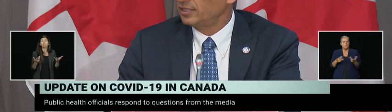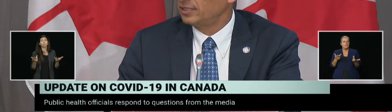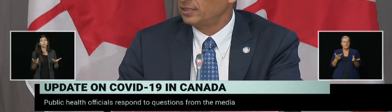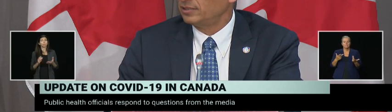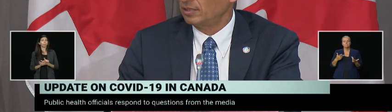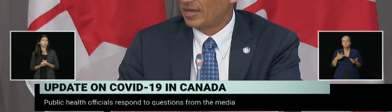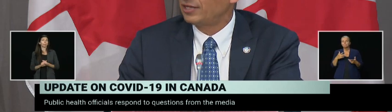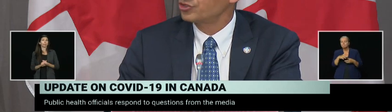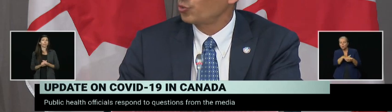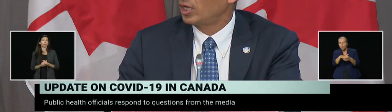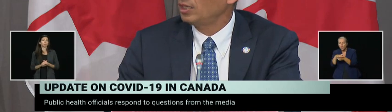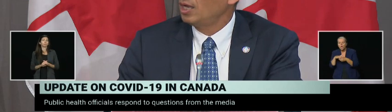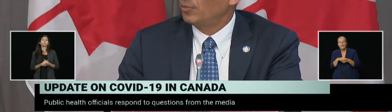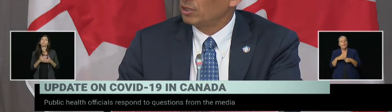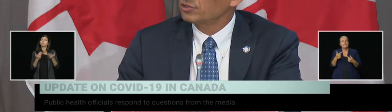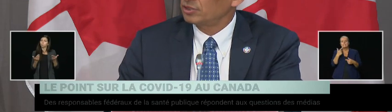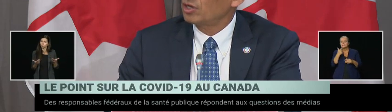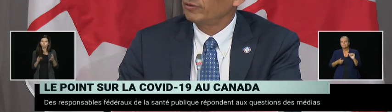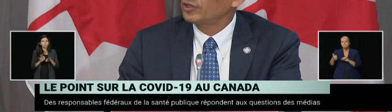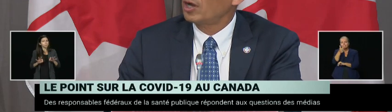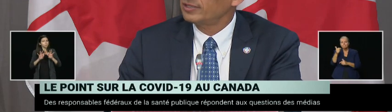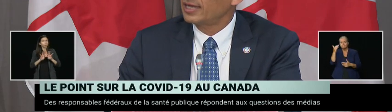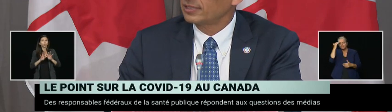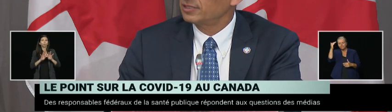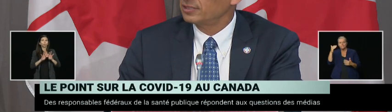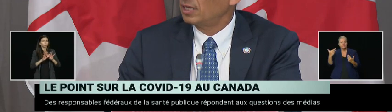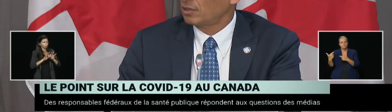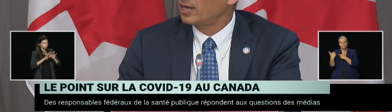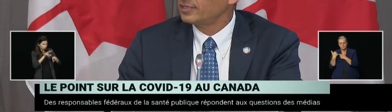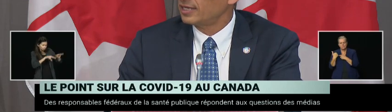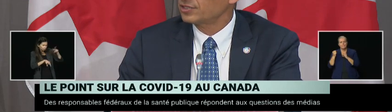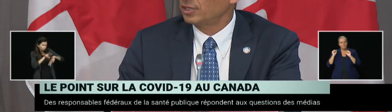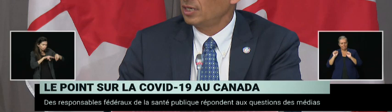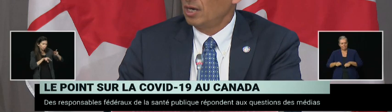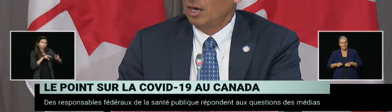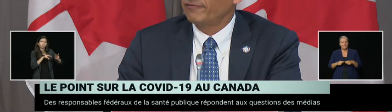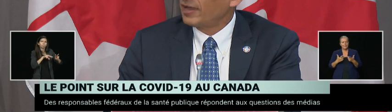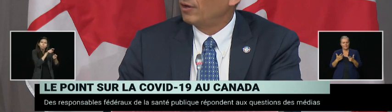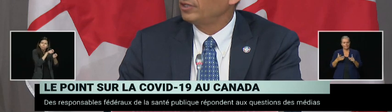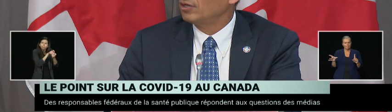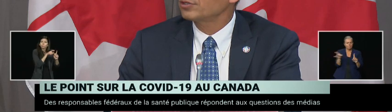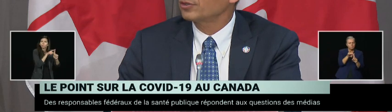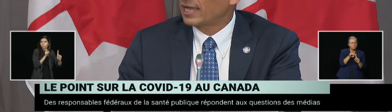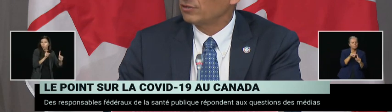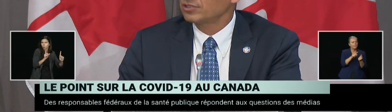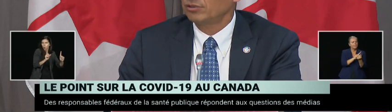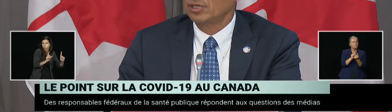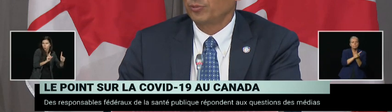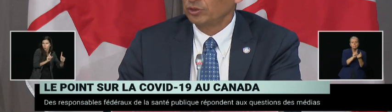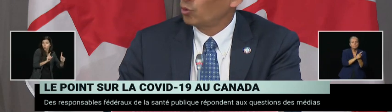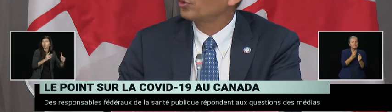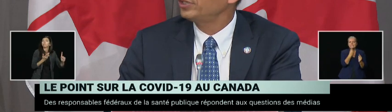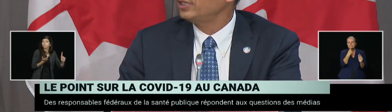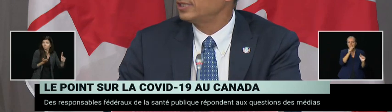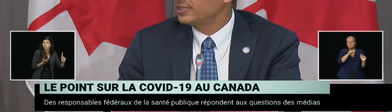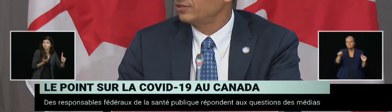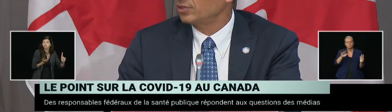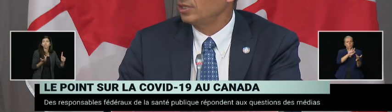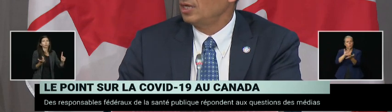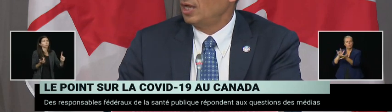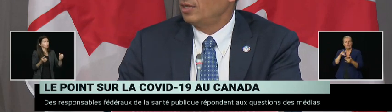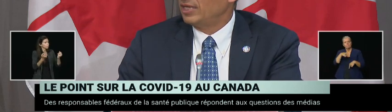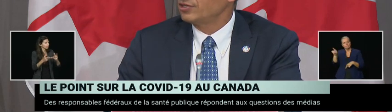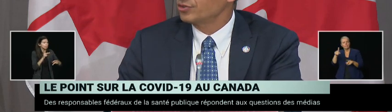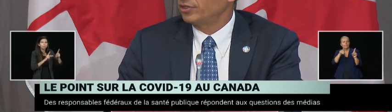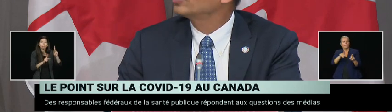isolated and managed well, but also that all of the contacts are found and also counseled, put in quarantine, et